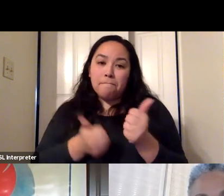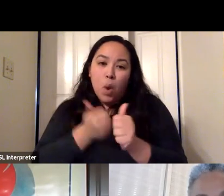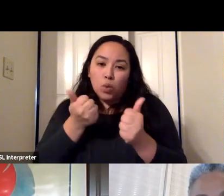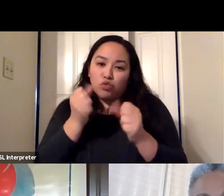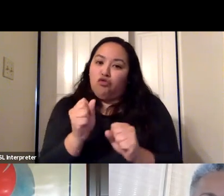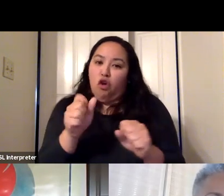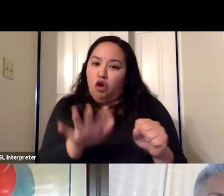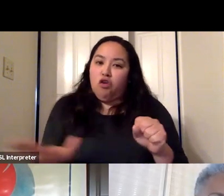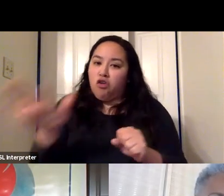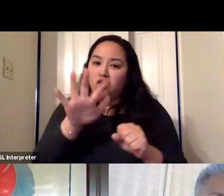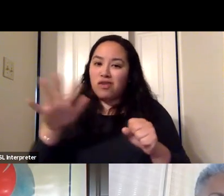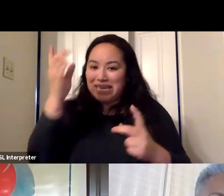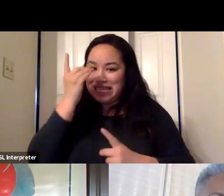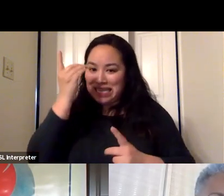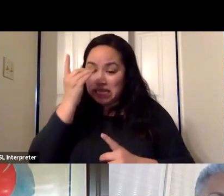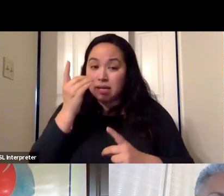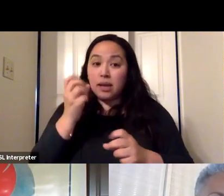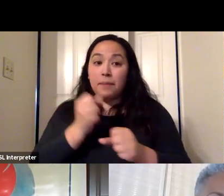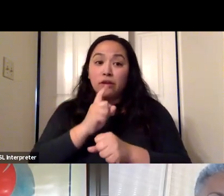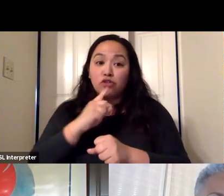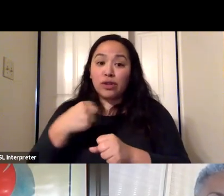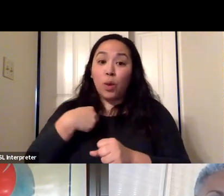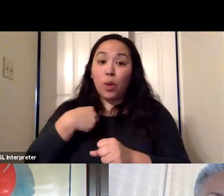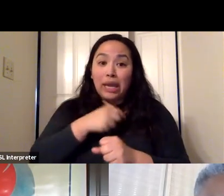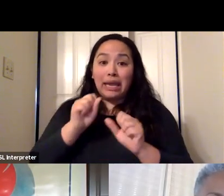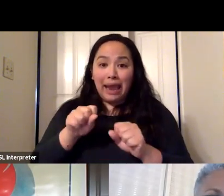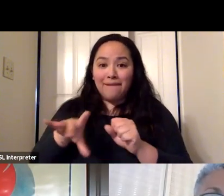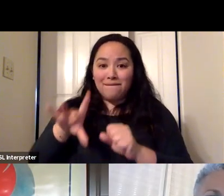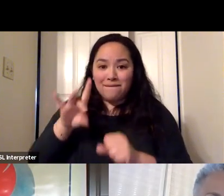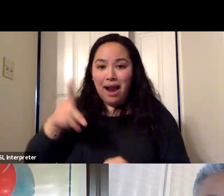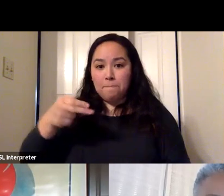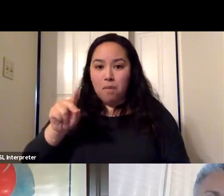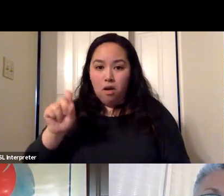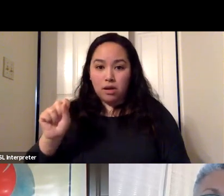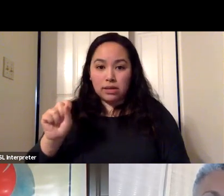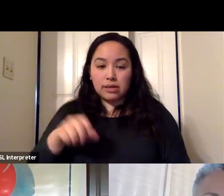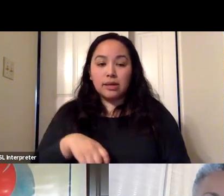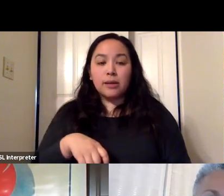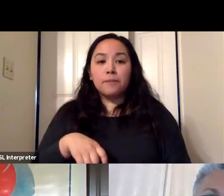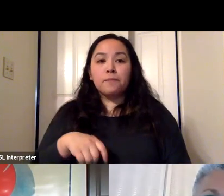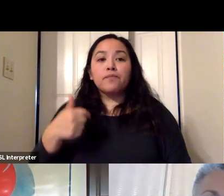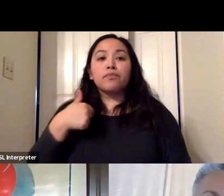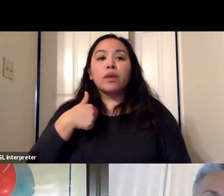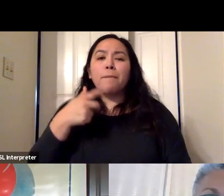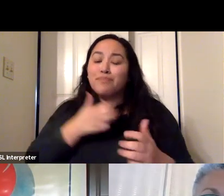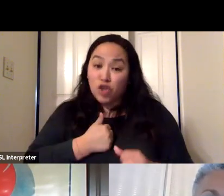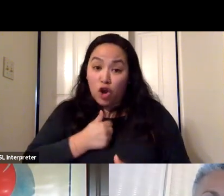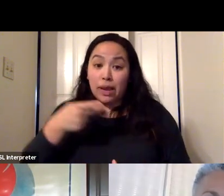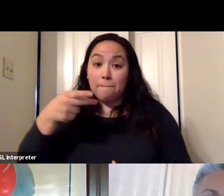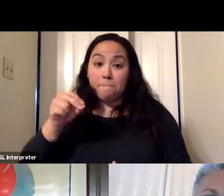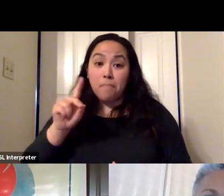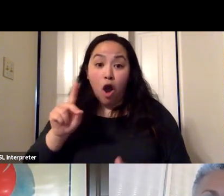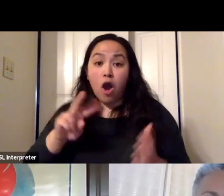organizations in those areas to help do navigation to those pod sites. I know we had a slide and pod sorry everybody stands for